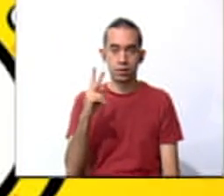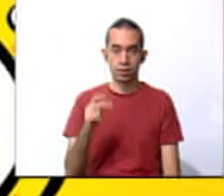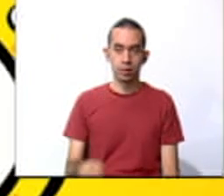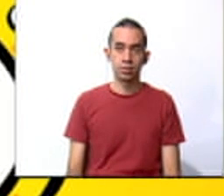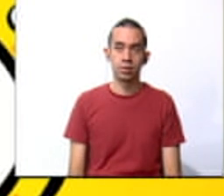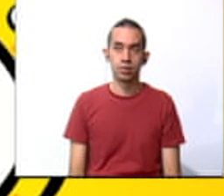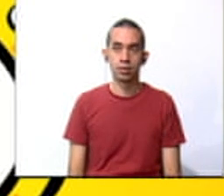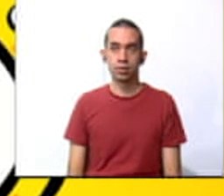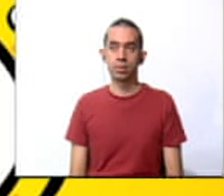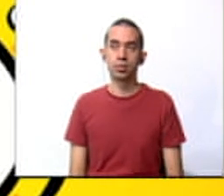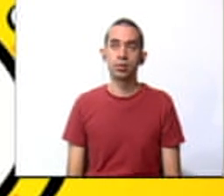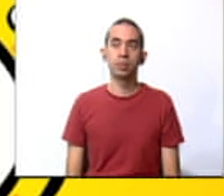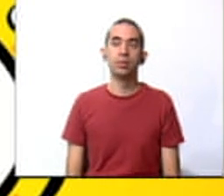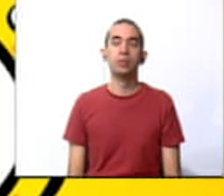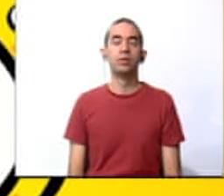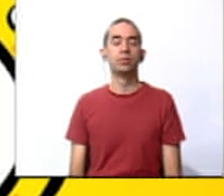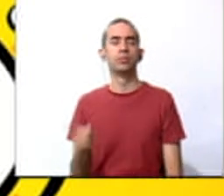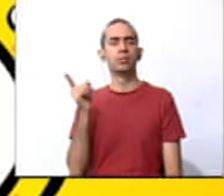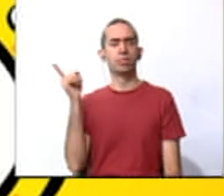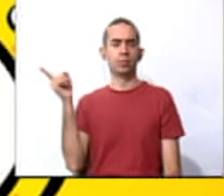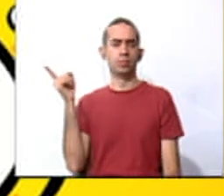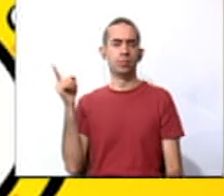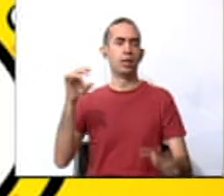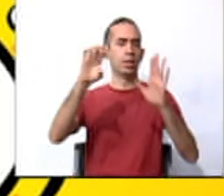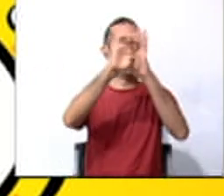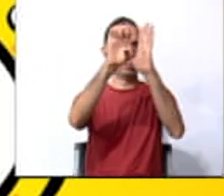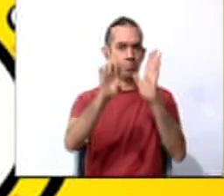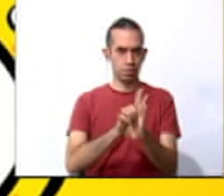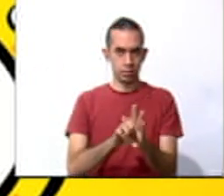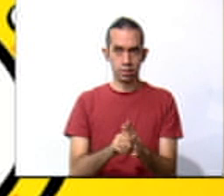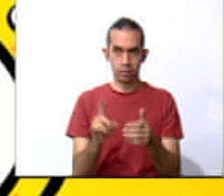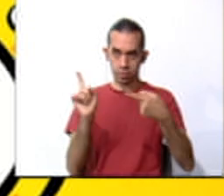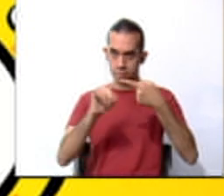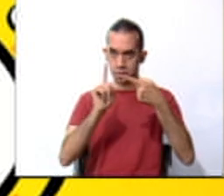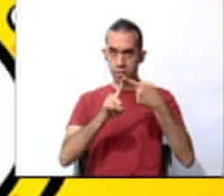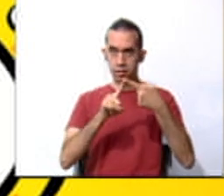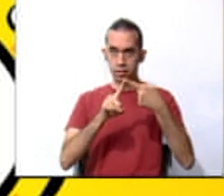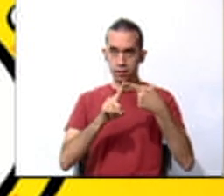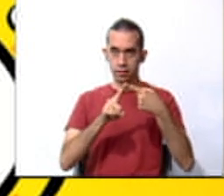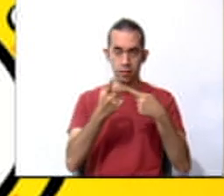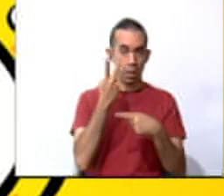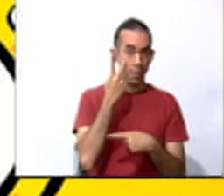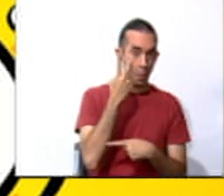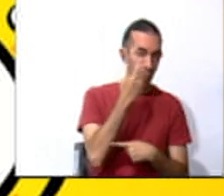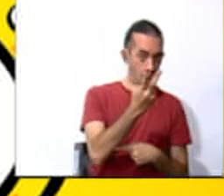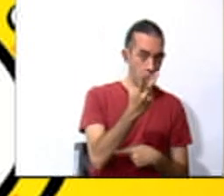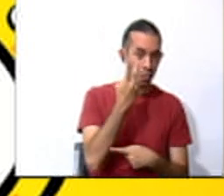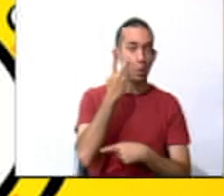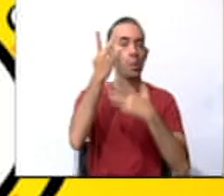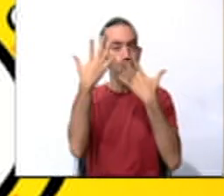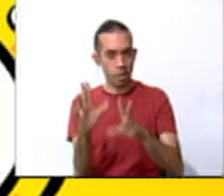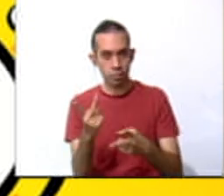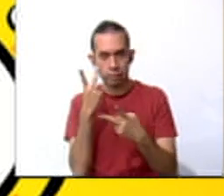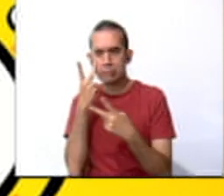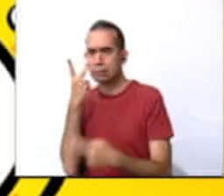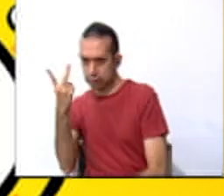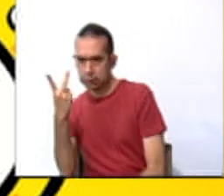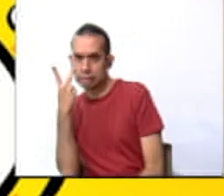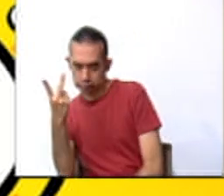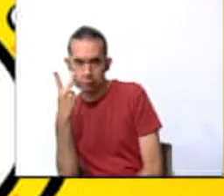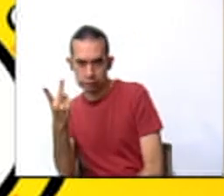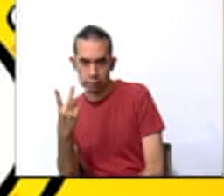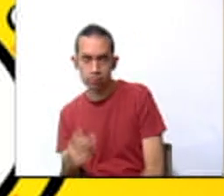blue arrow. Let's have these examples. Watch, watched, watching.